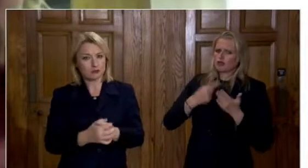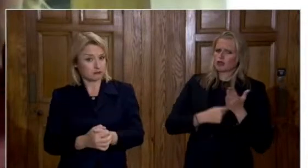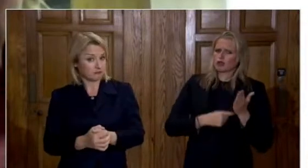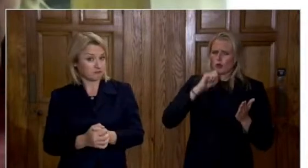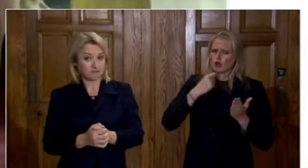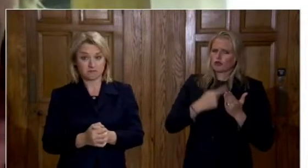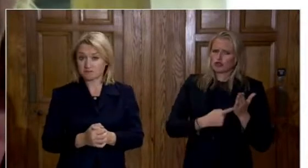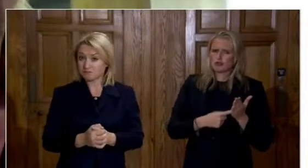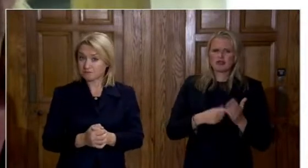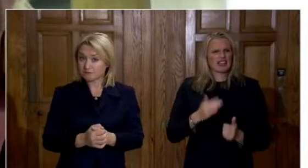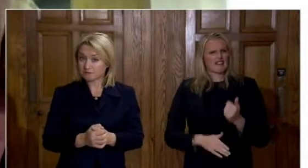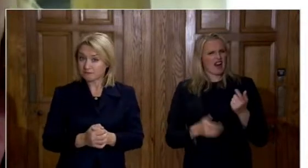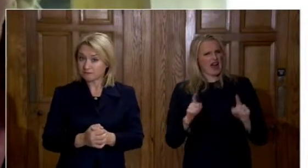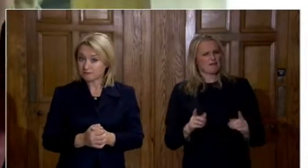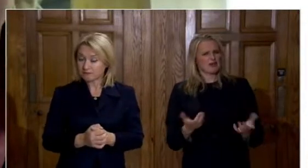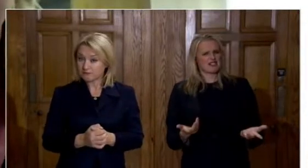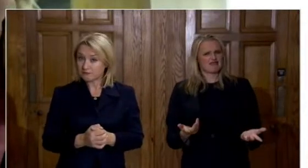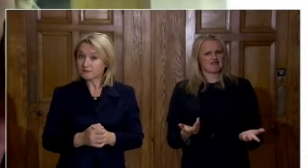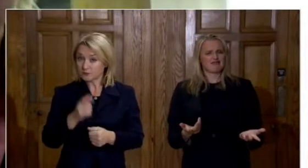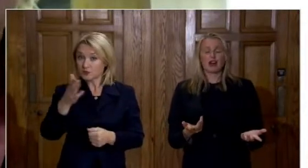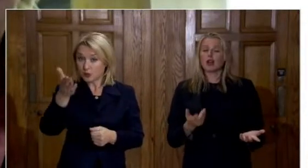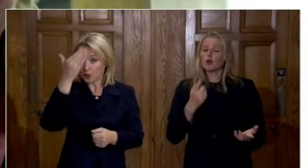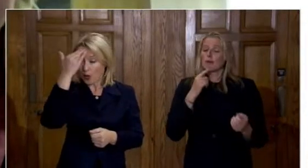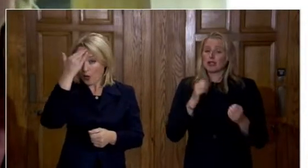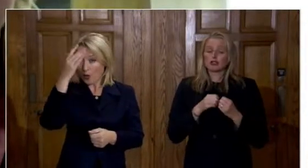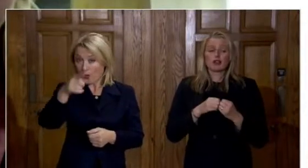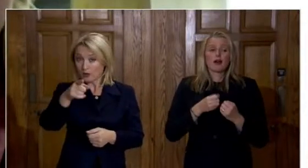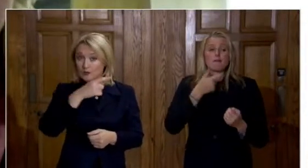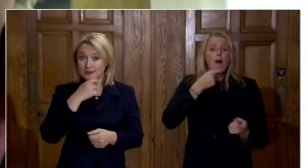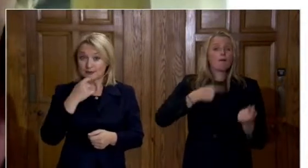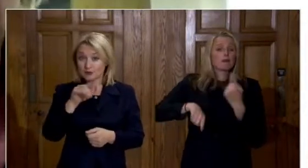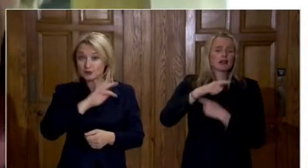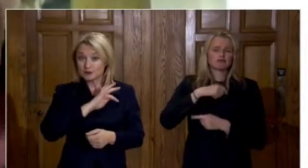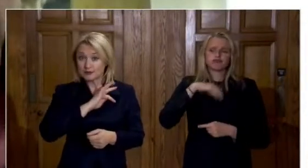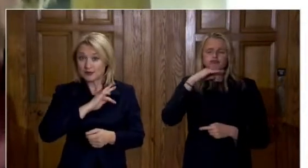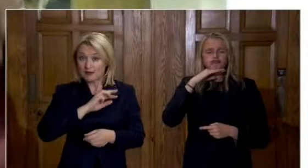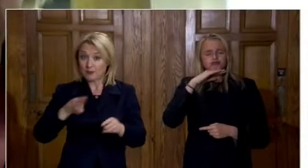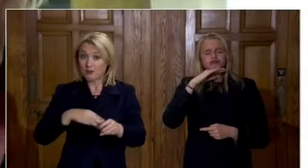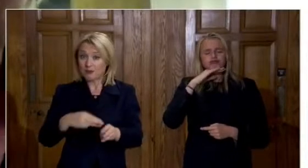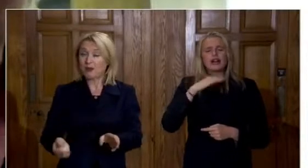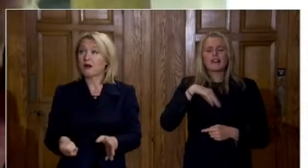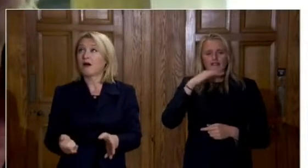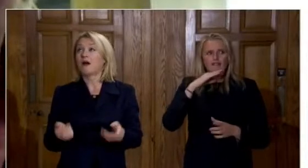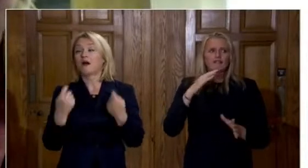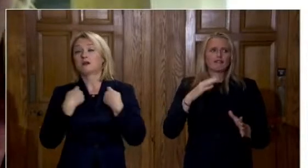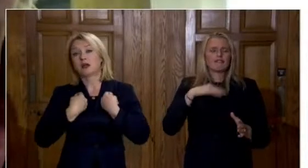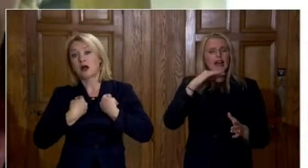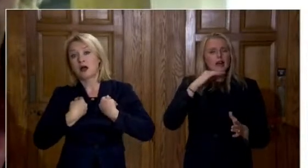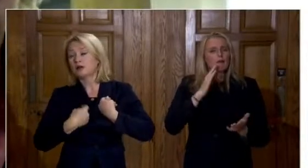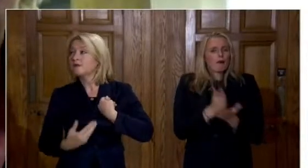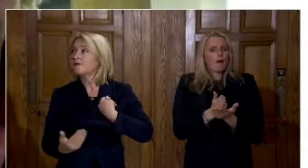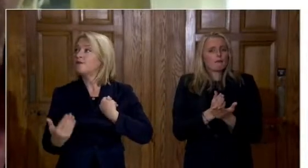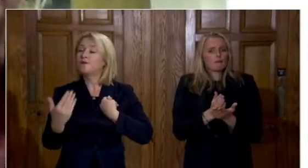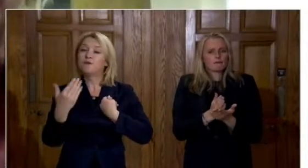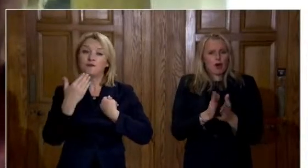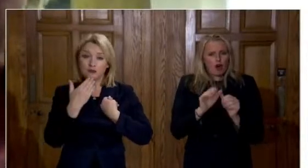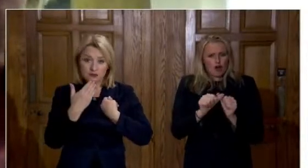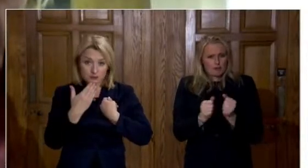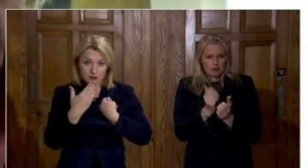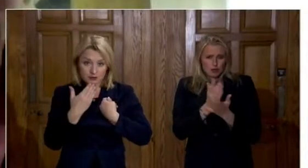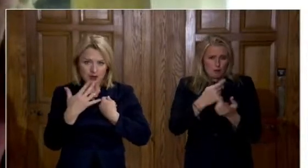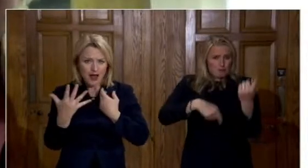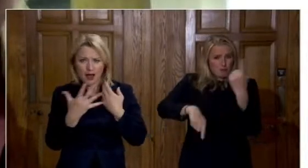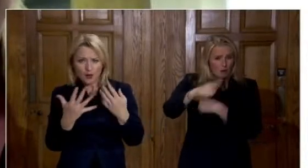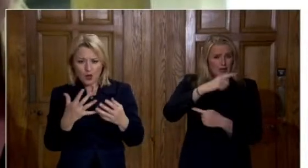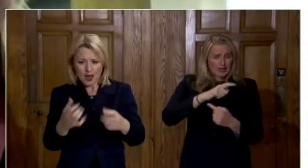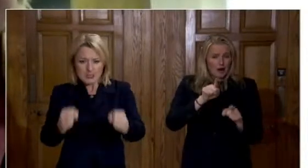have acknowledged the public are weary they're growing tired of this how do you hold the public's attention and make them believe